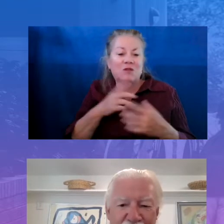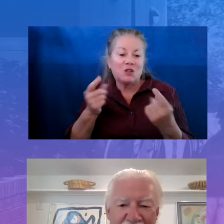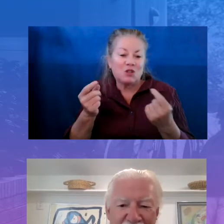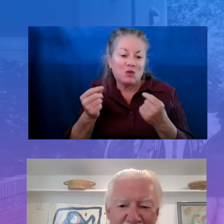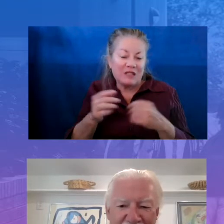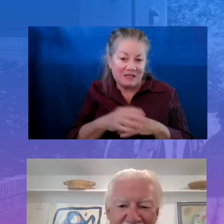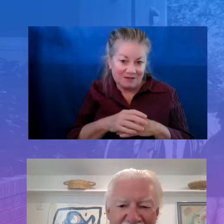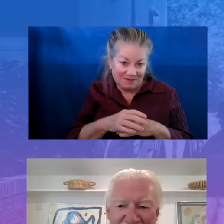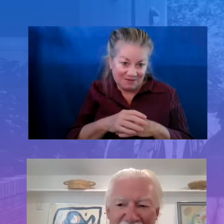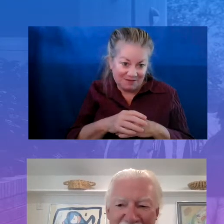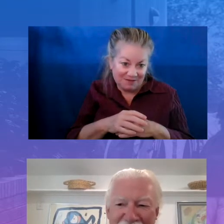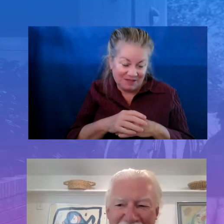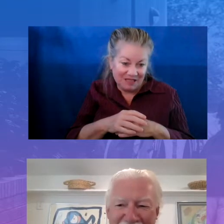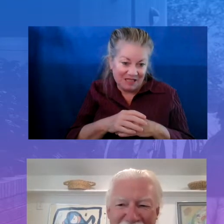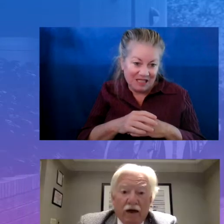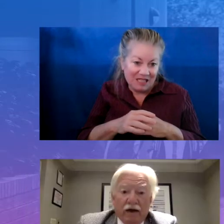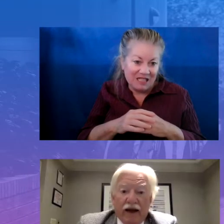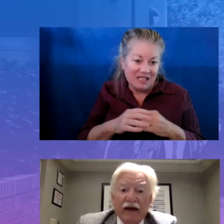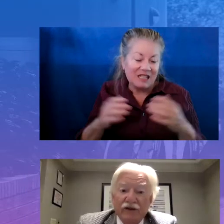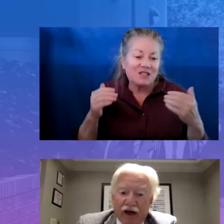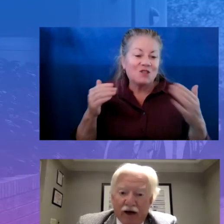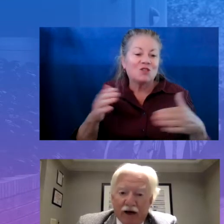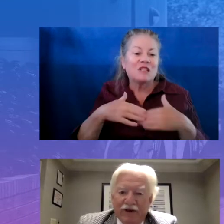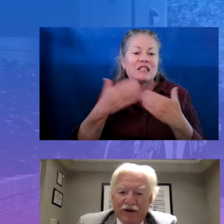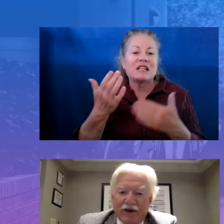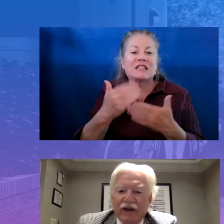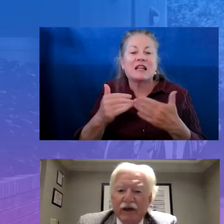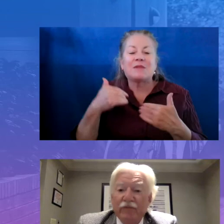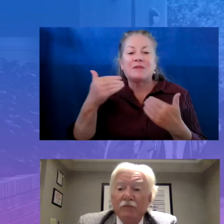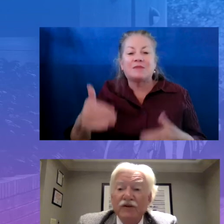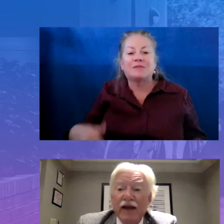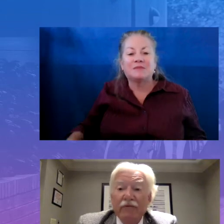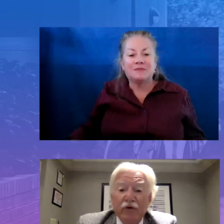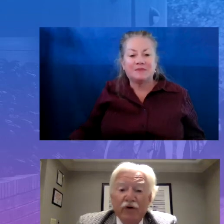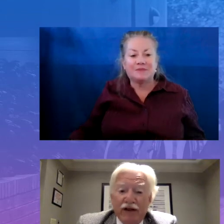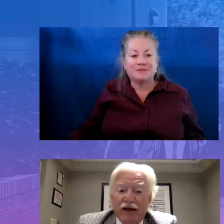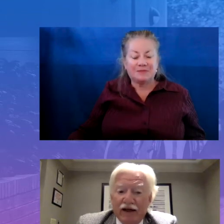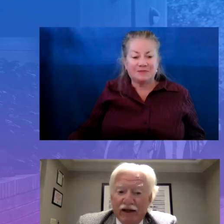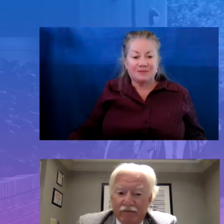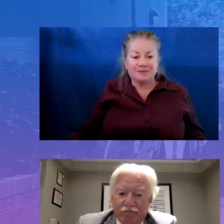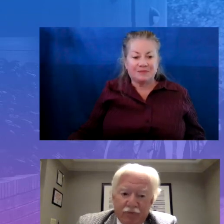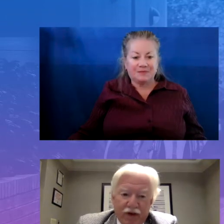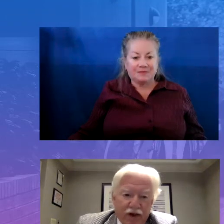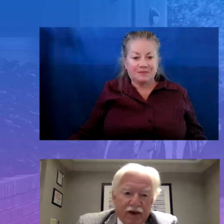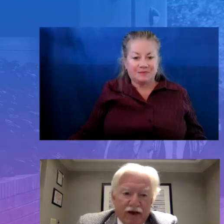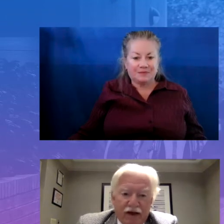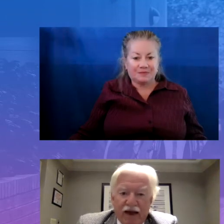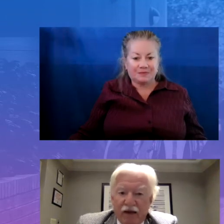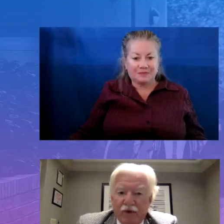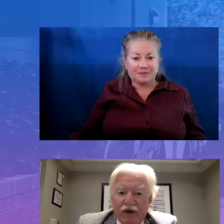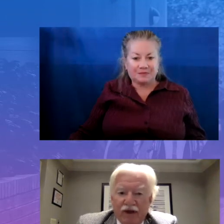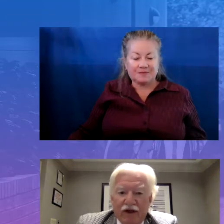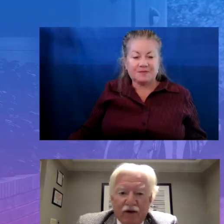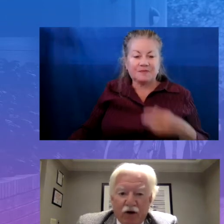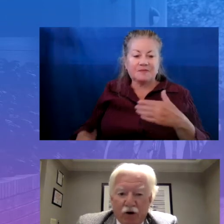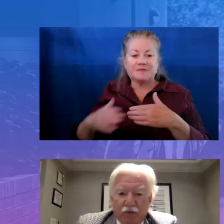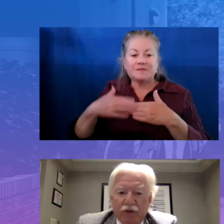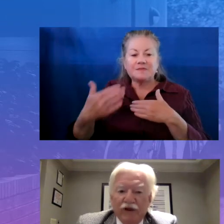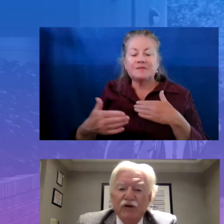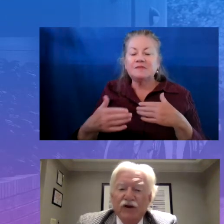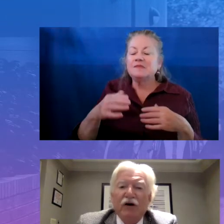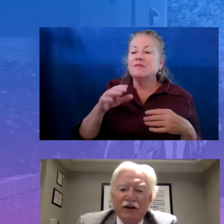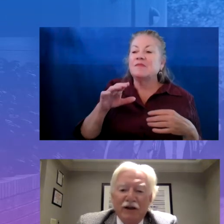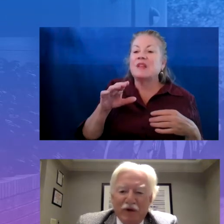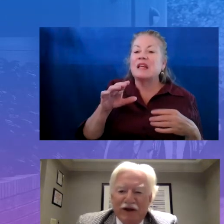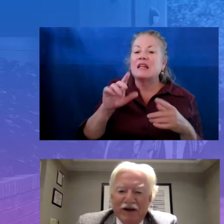move on to our next segment. Next up is the team from Stanford, Connecticut. Amy, Edith, and Lauren.